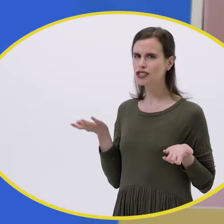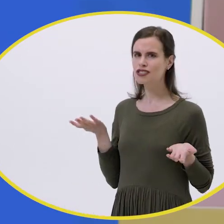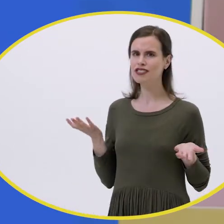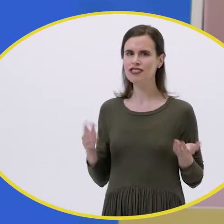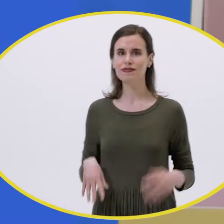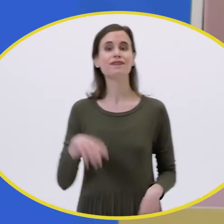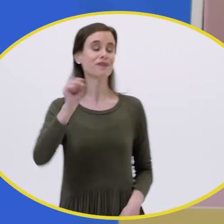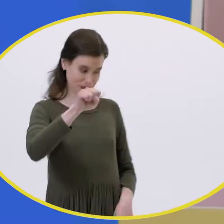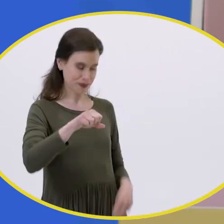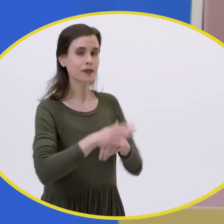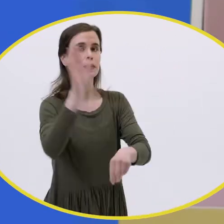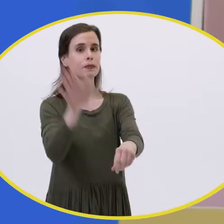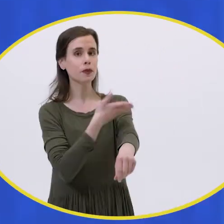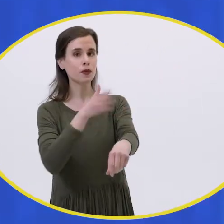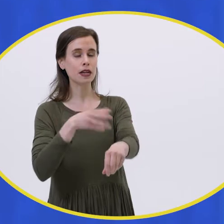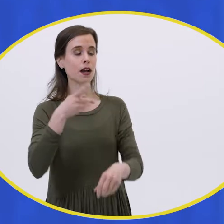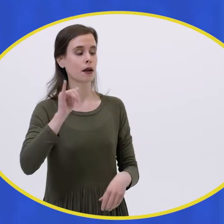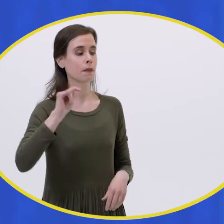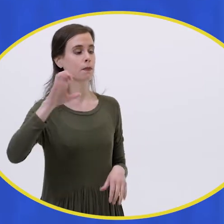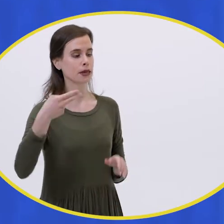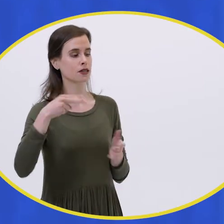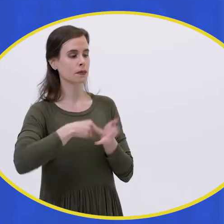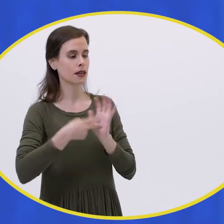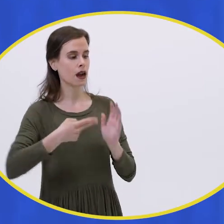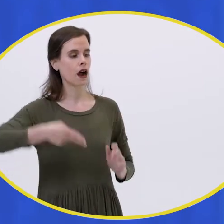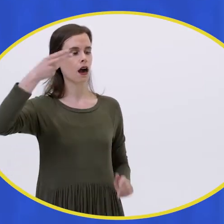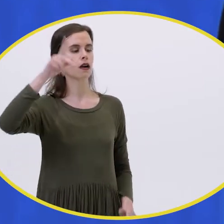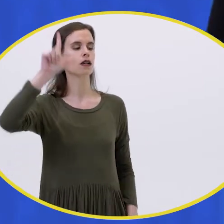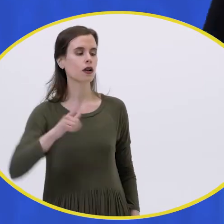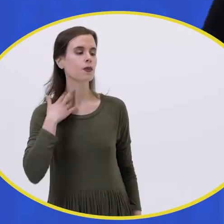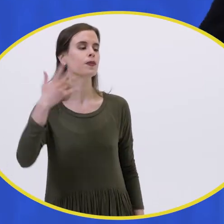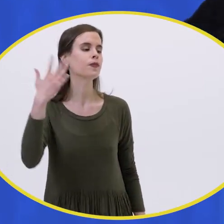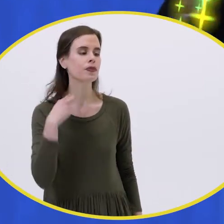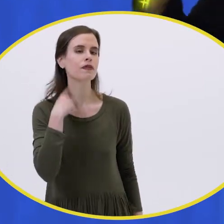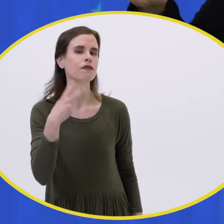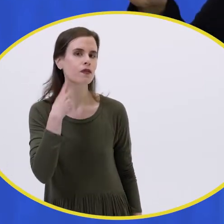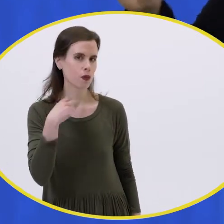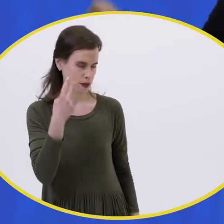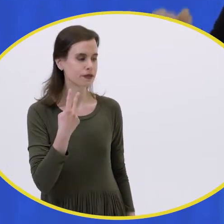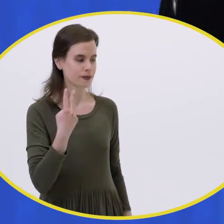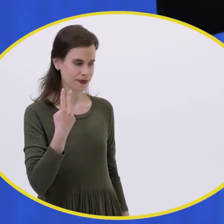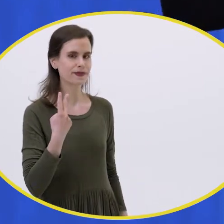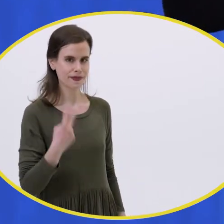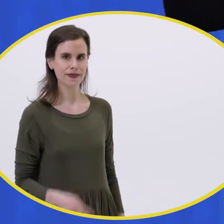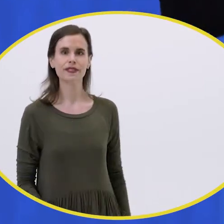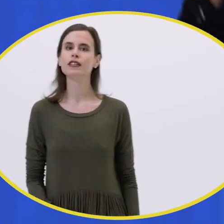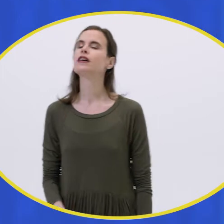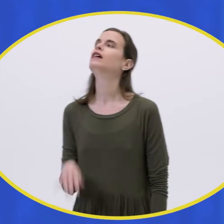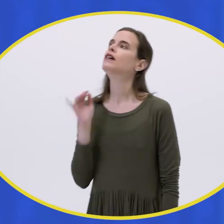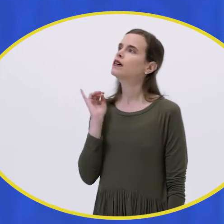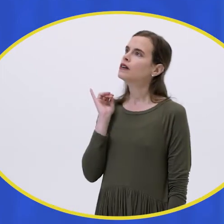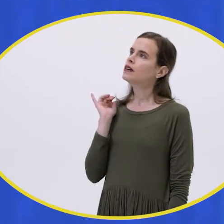Is there another kind of pitch? Why, yes In music, the word pitch Means the highness